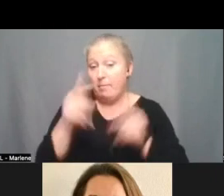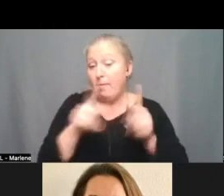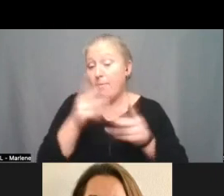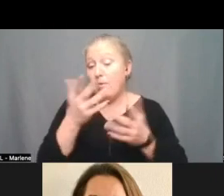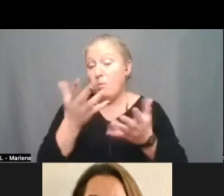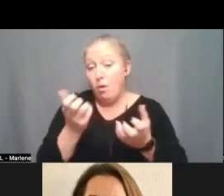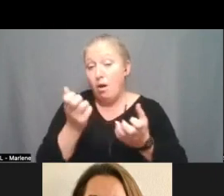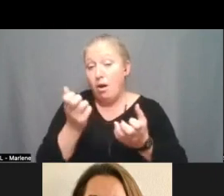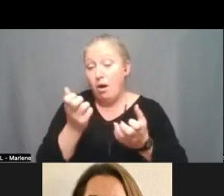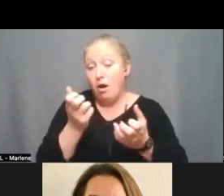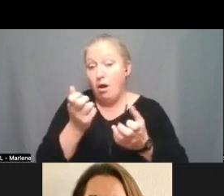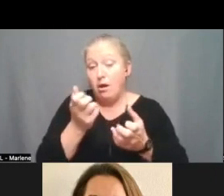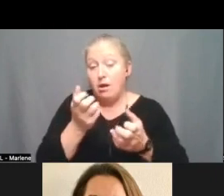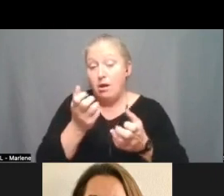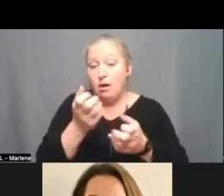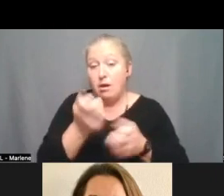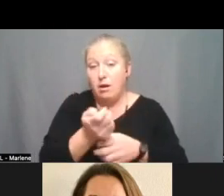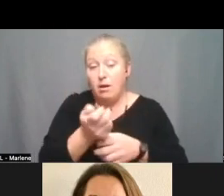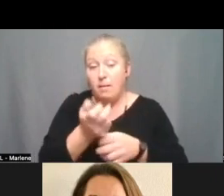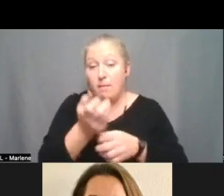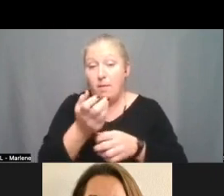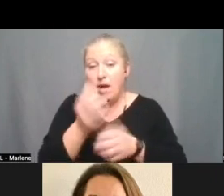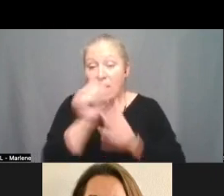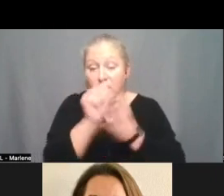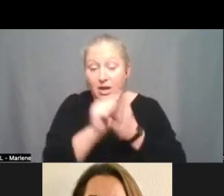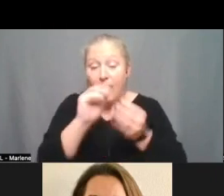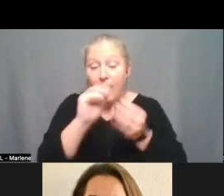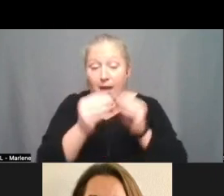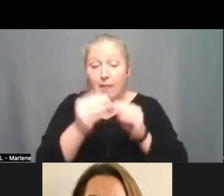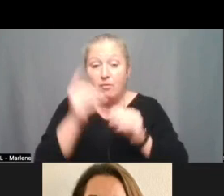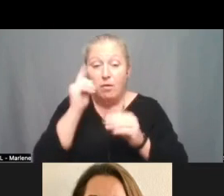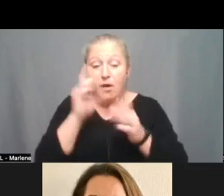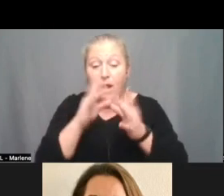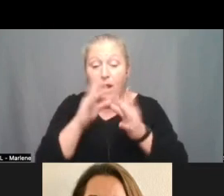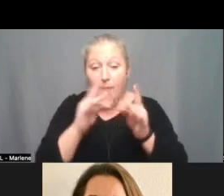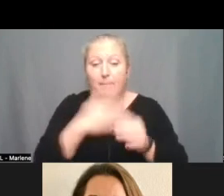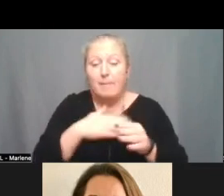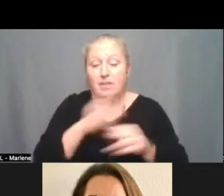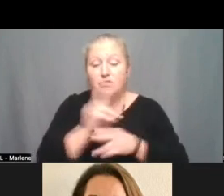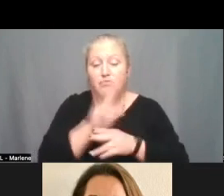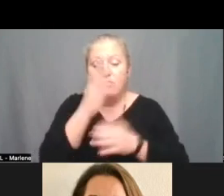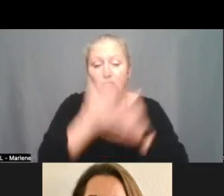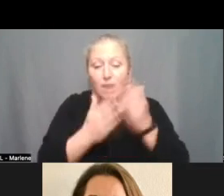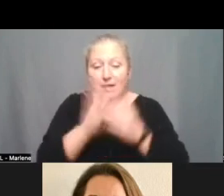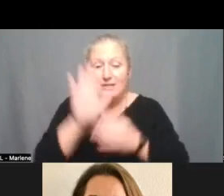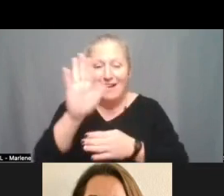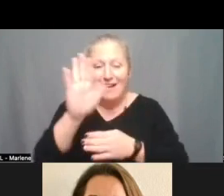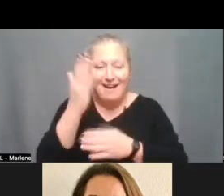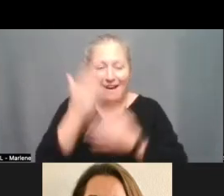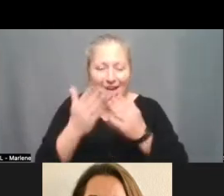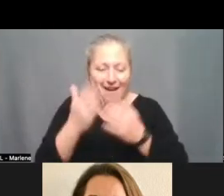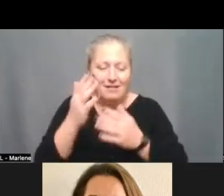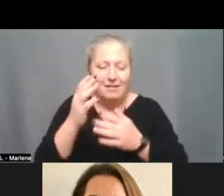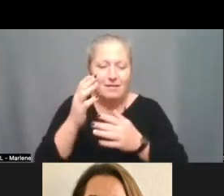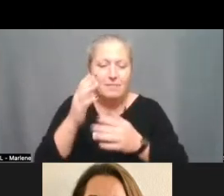pull an agenda item to make public comment, please use the raise your hand functionality within zoom now i'll call upon you and ask you what specific